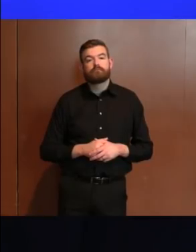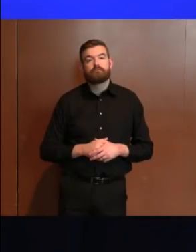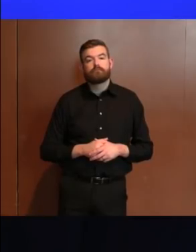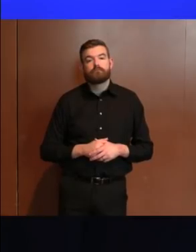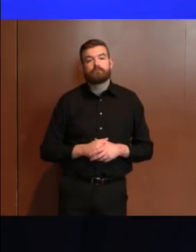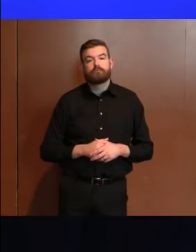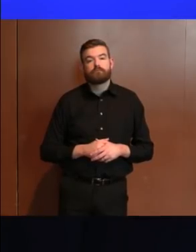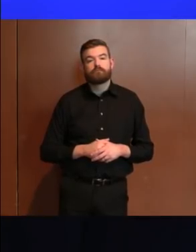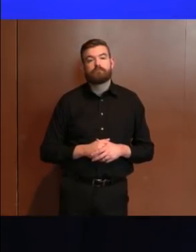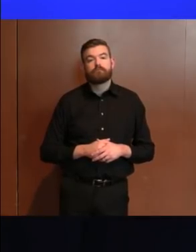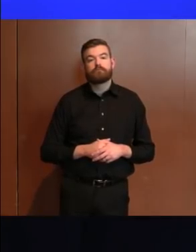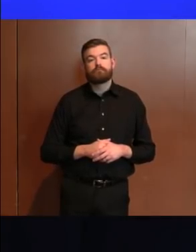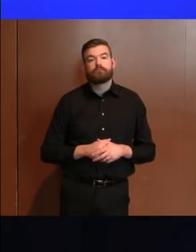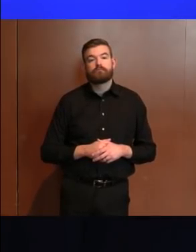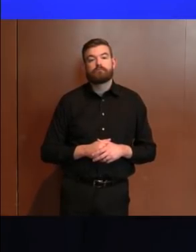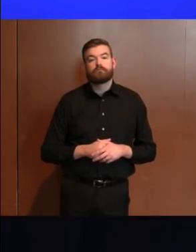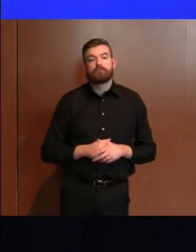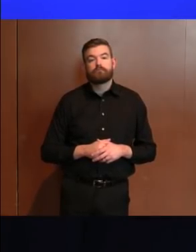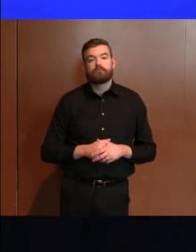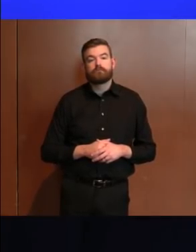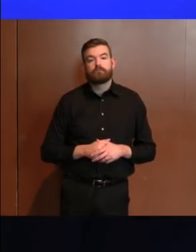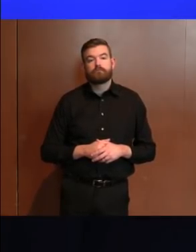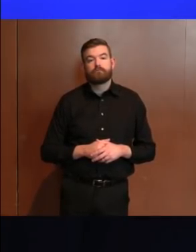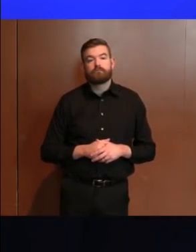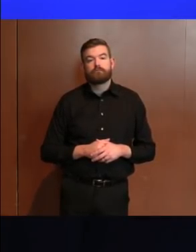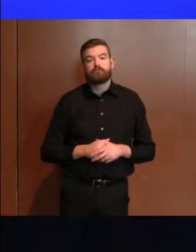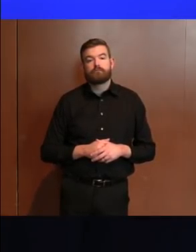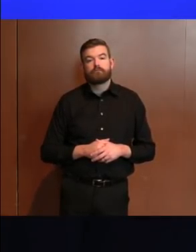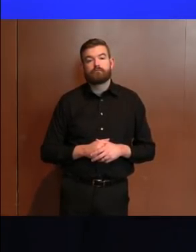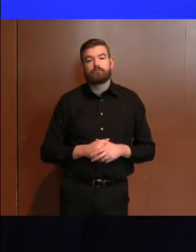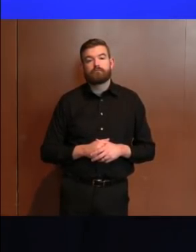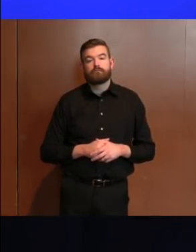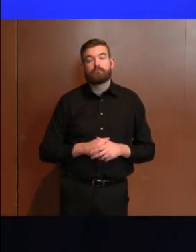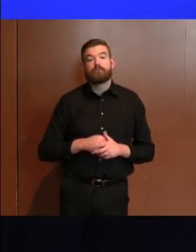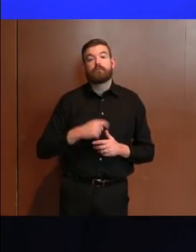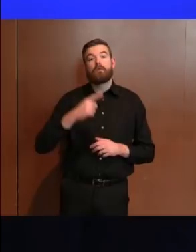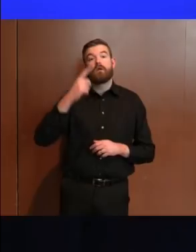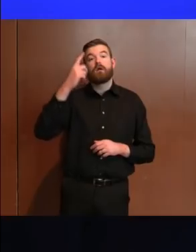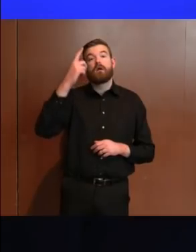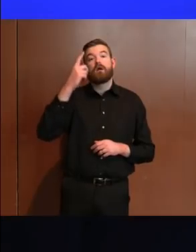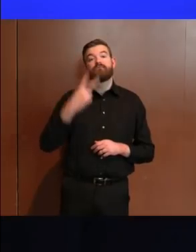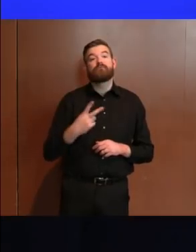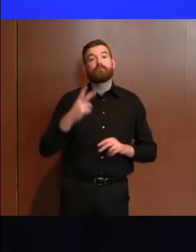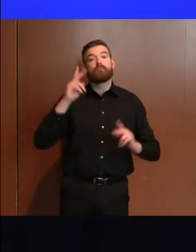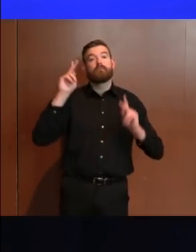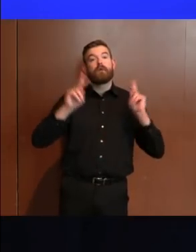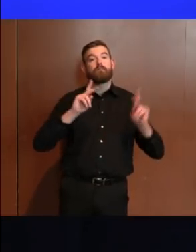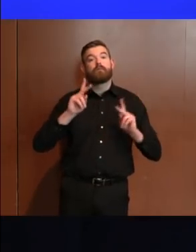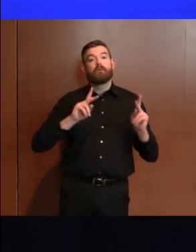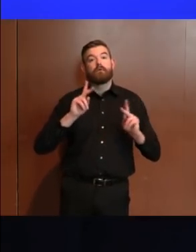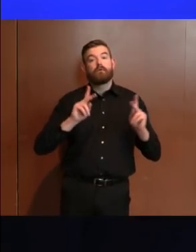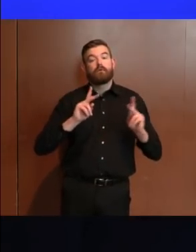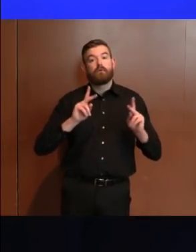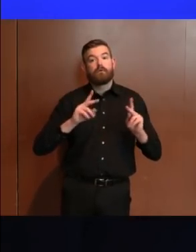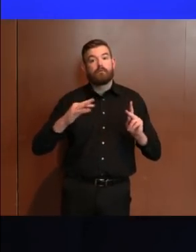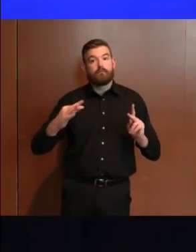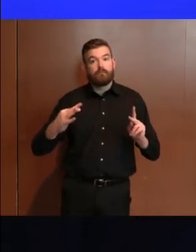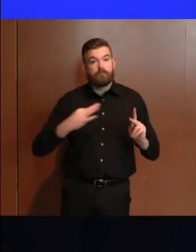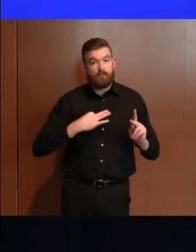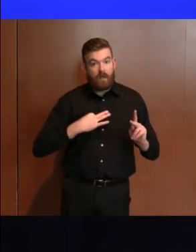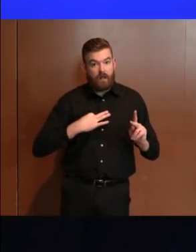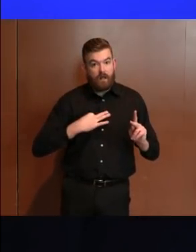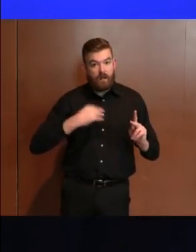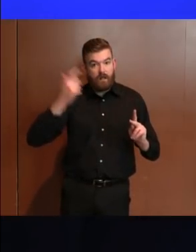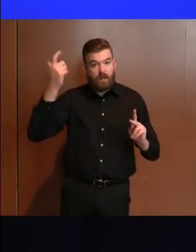no different than before the pandemic. That means half the residents who file for unemployment begin receiving benefits within two or three weeks. When